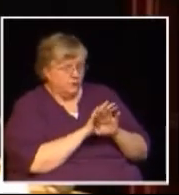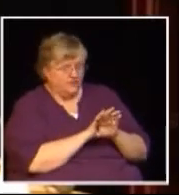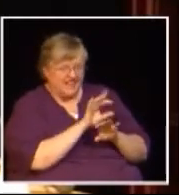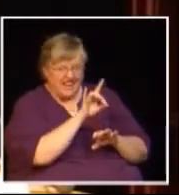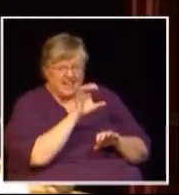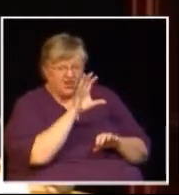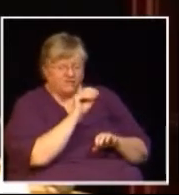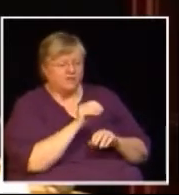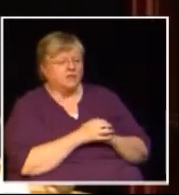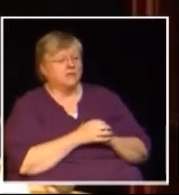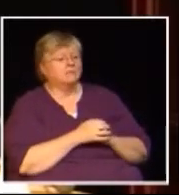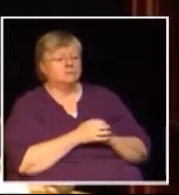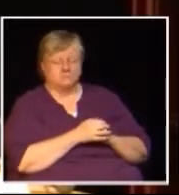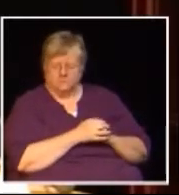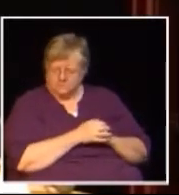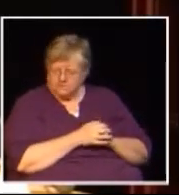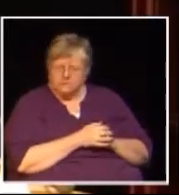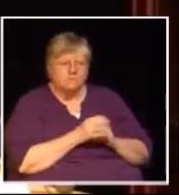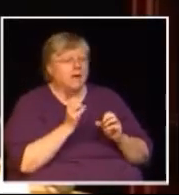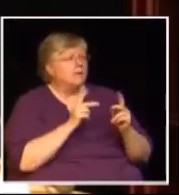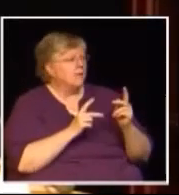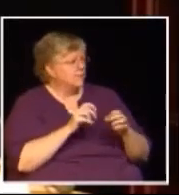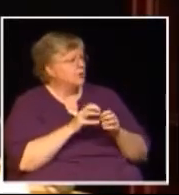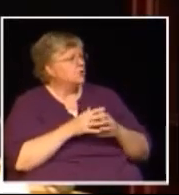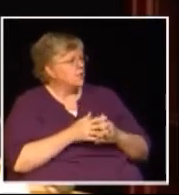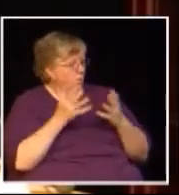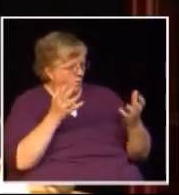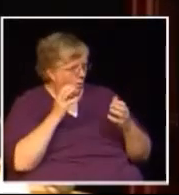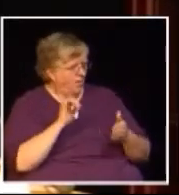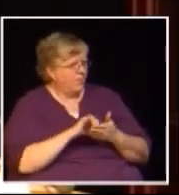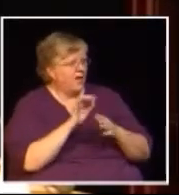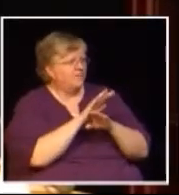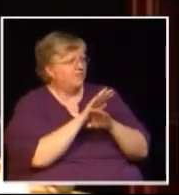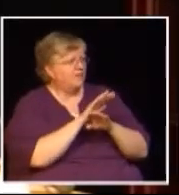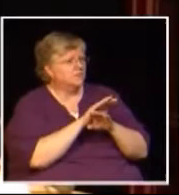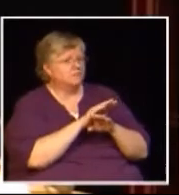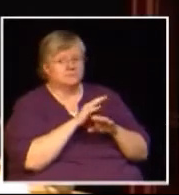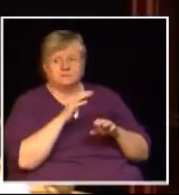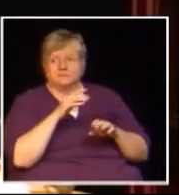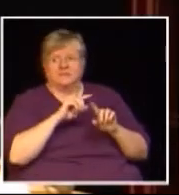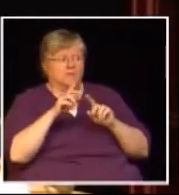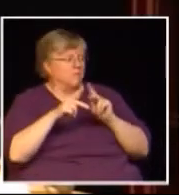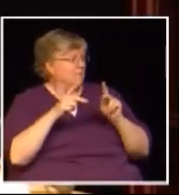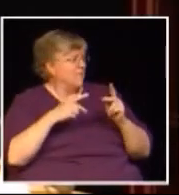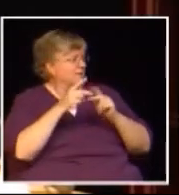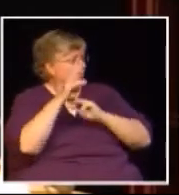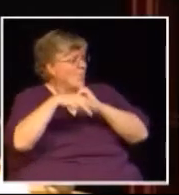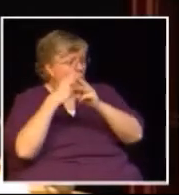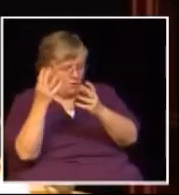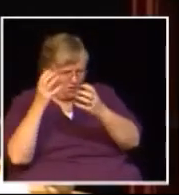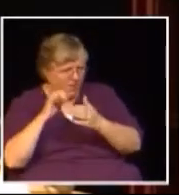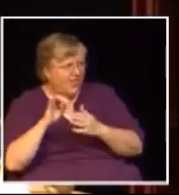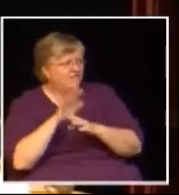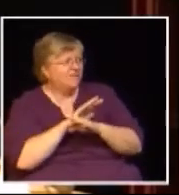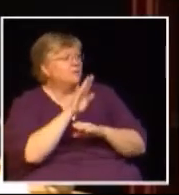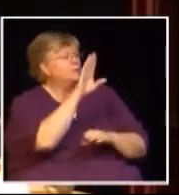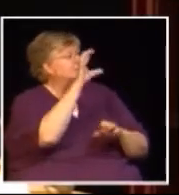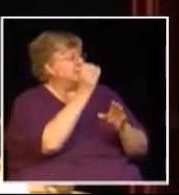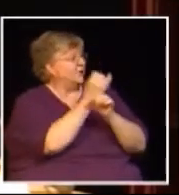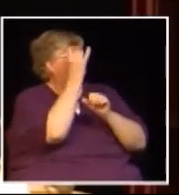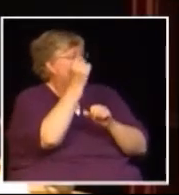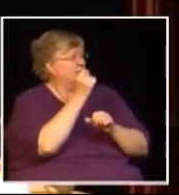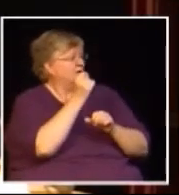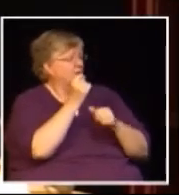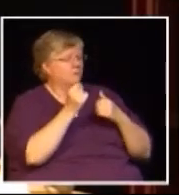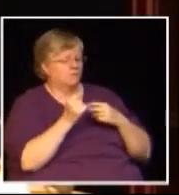workers and this is a job that was bid throughout the United States throughout the world British Columbia landed it we've got a company